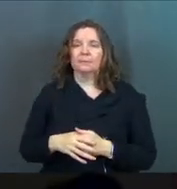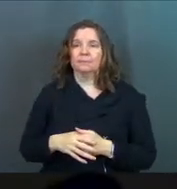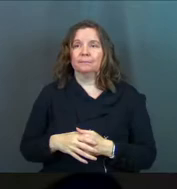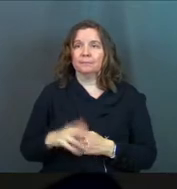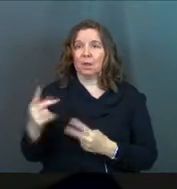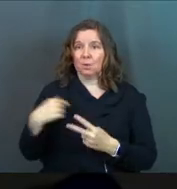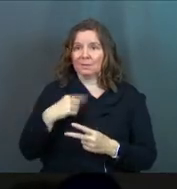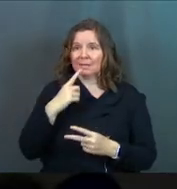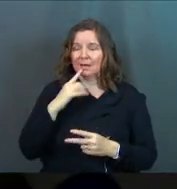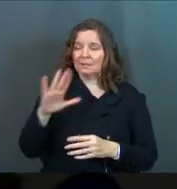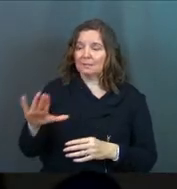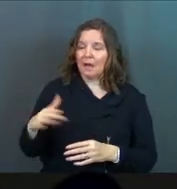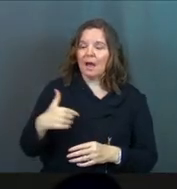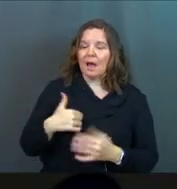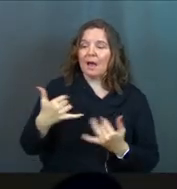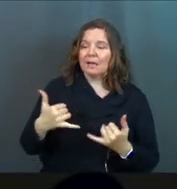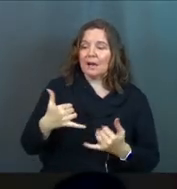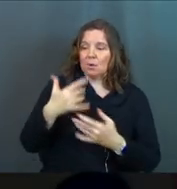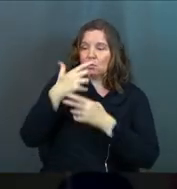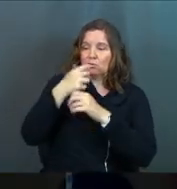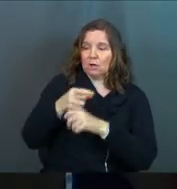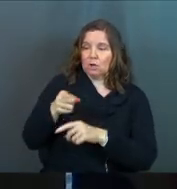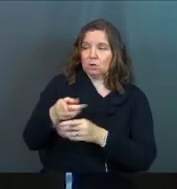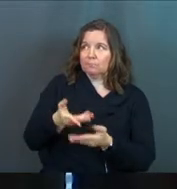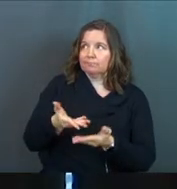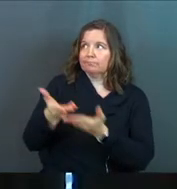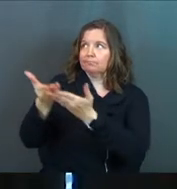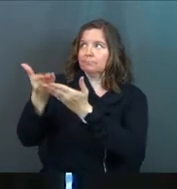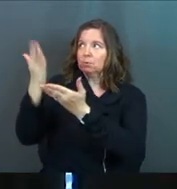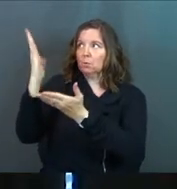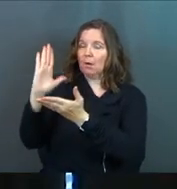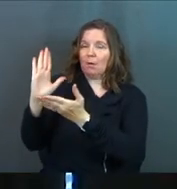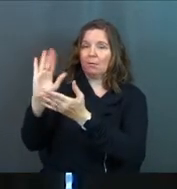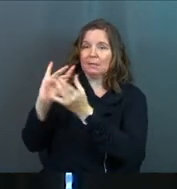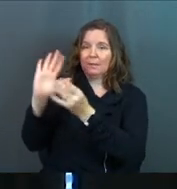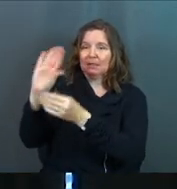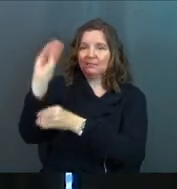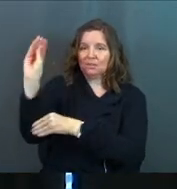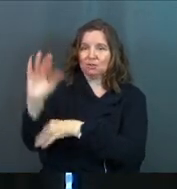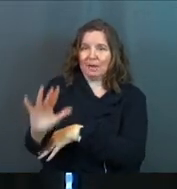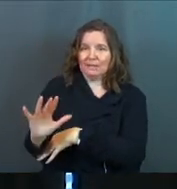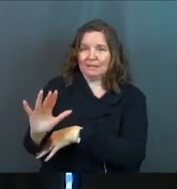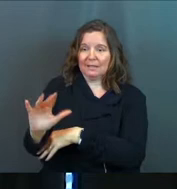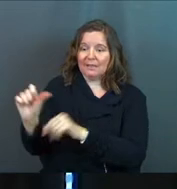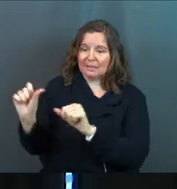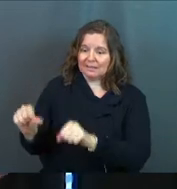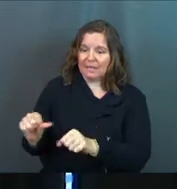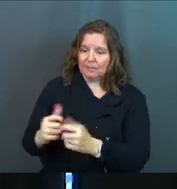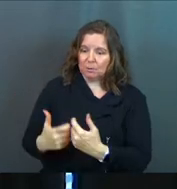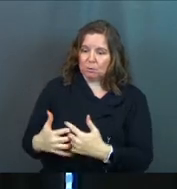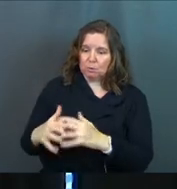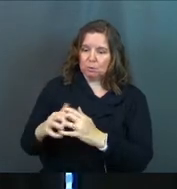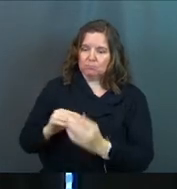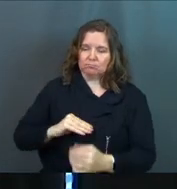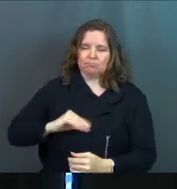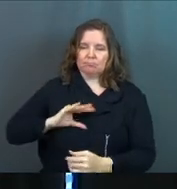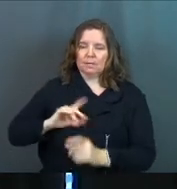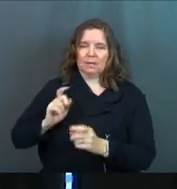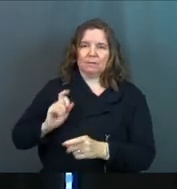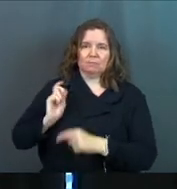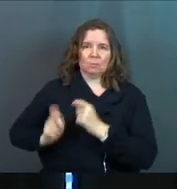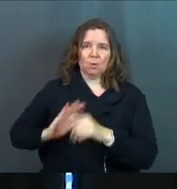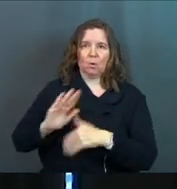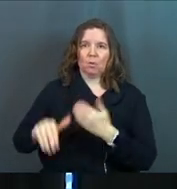And look at what he says. He says, I now entrust you to God and to the message of his grace that is able to build you up and give you an